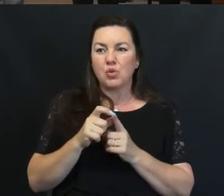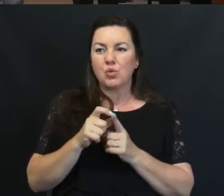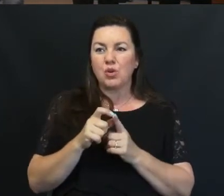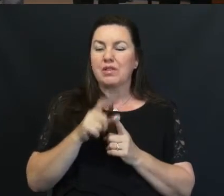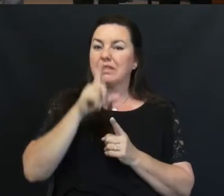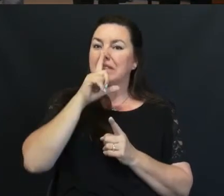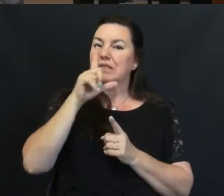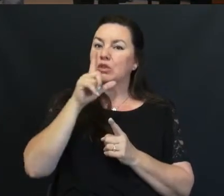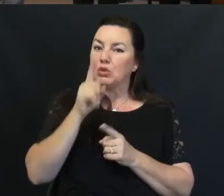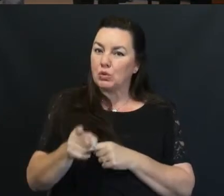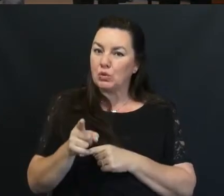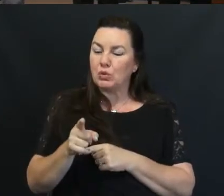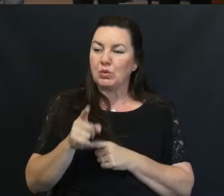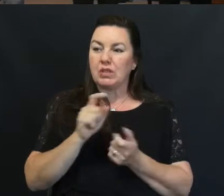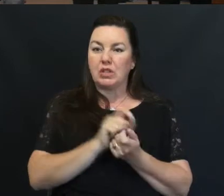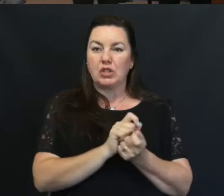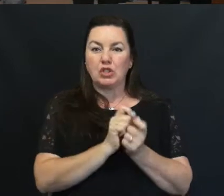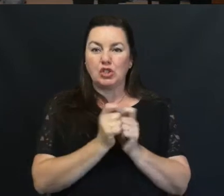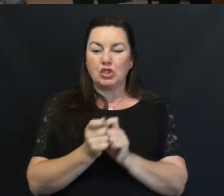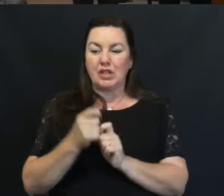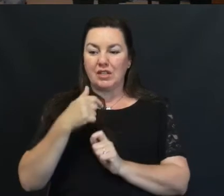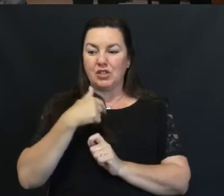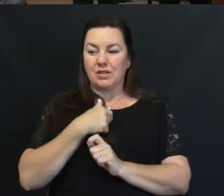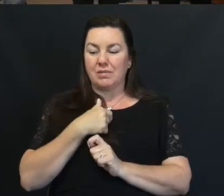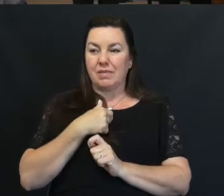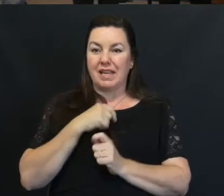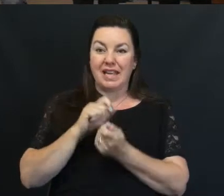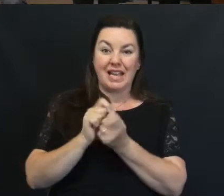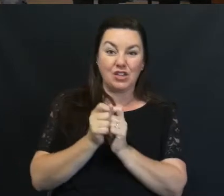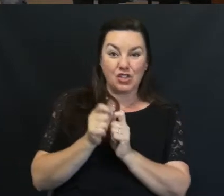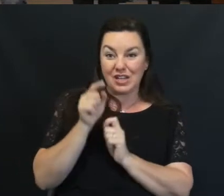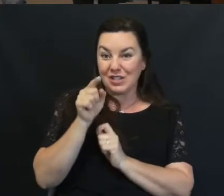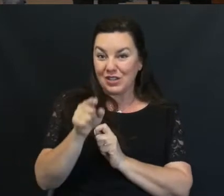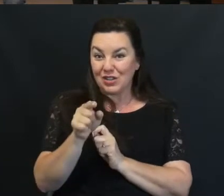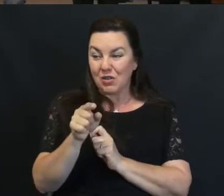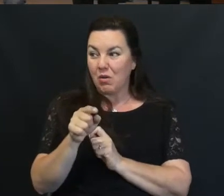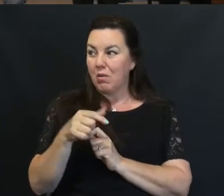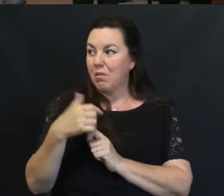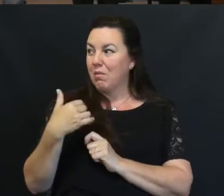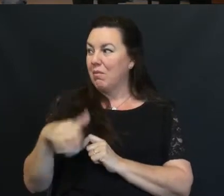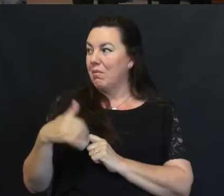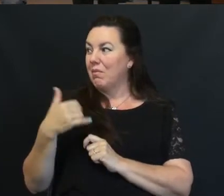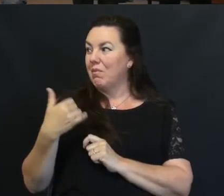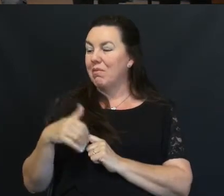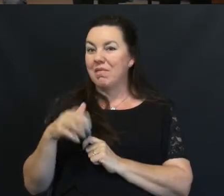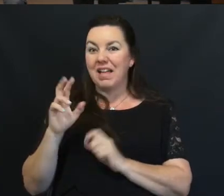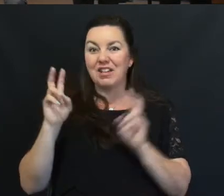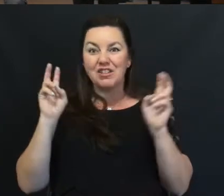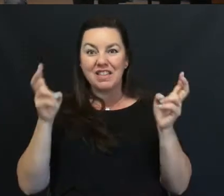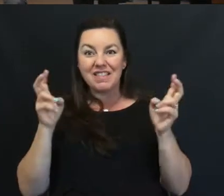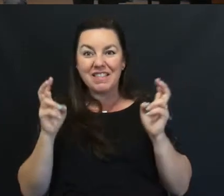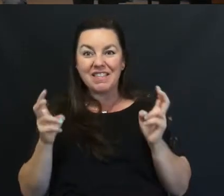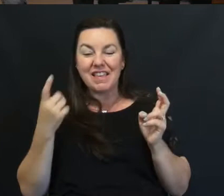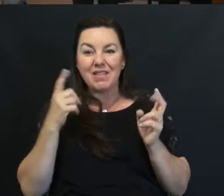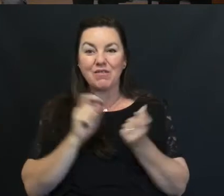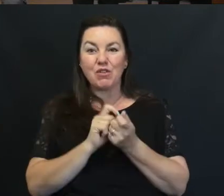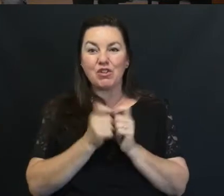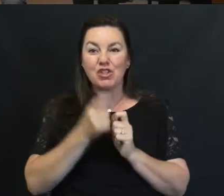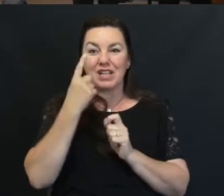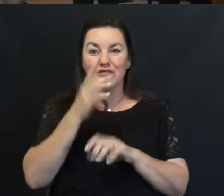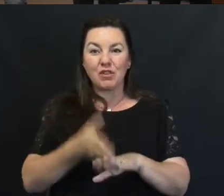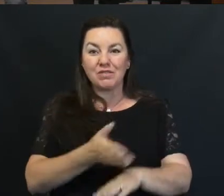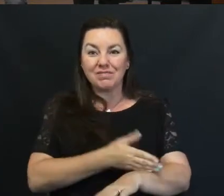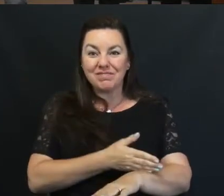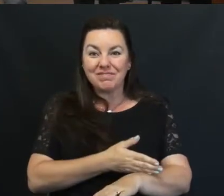true, changing me and changing you. And I thought, that should be our theme song for Changed for the Better.